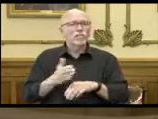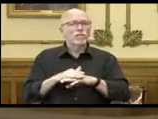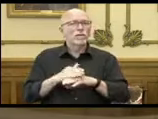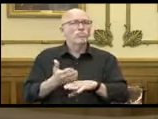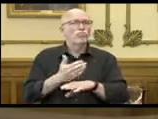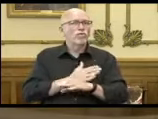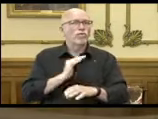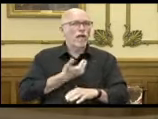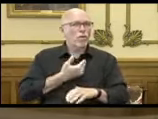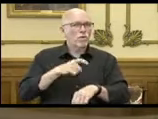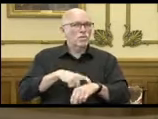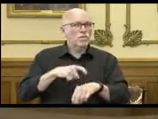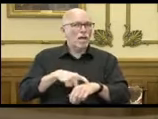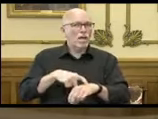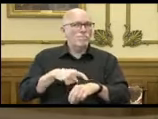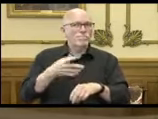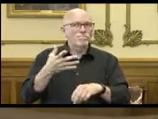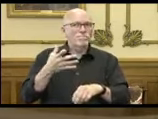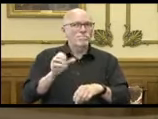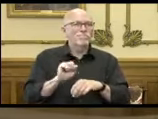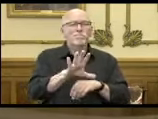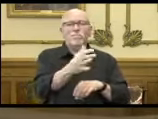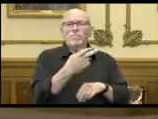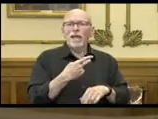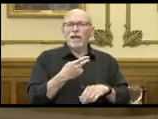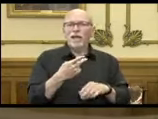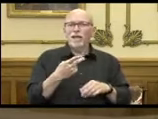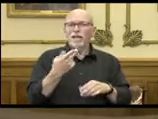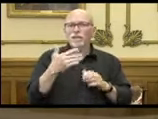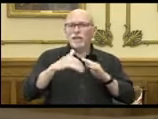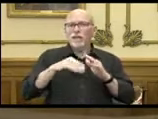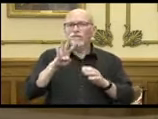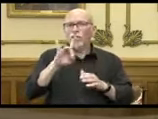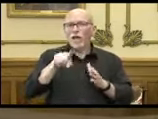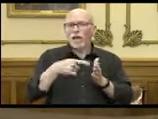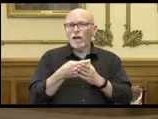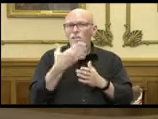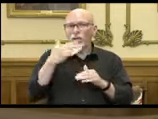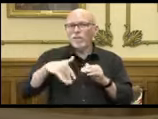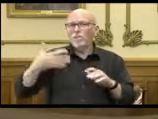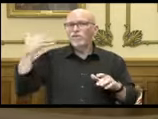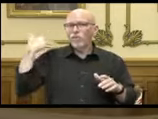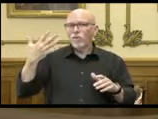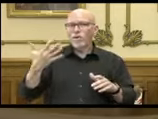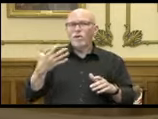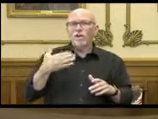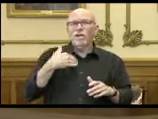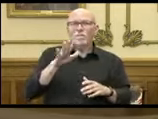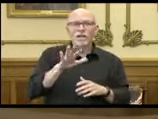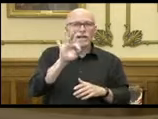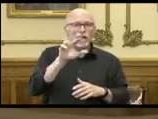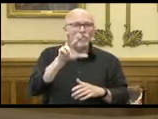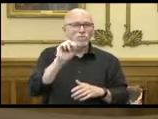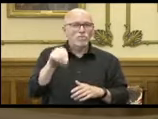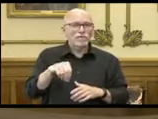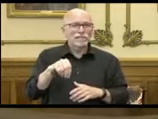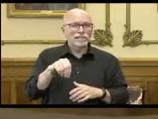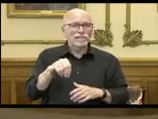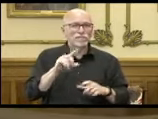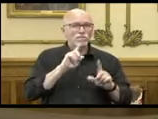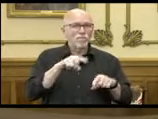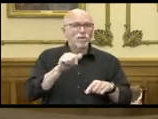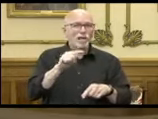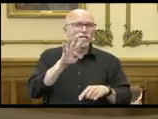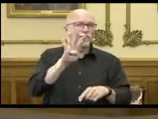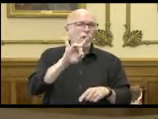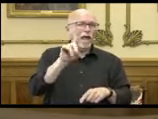improve our turnaround times even, you know, beyond the 48 hours, even better than where we were. We had about 93 percent reporting at